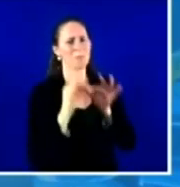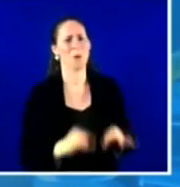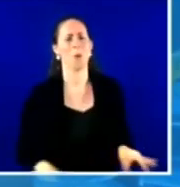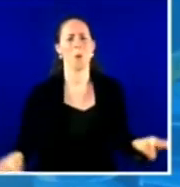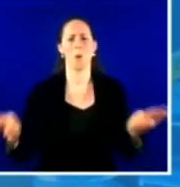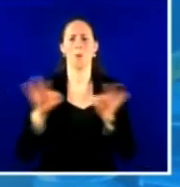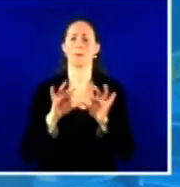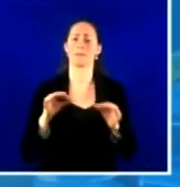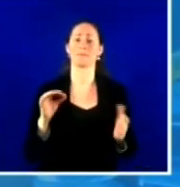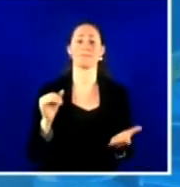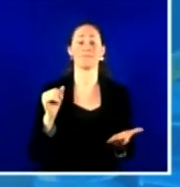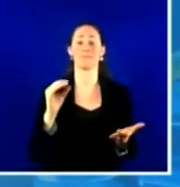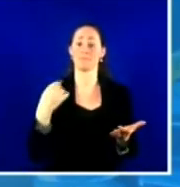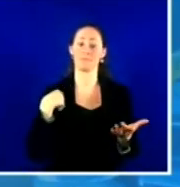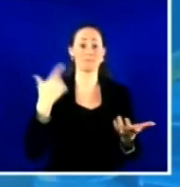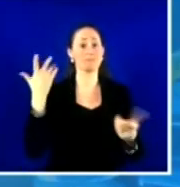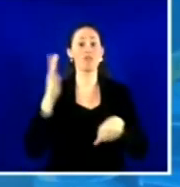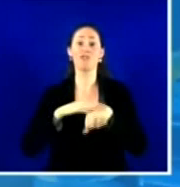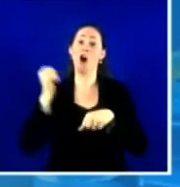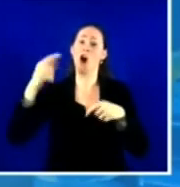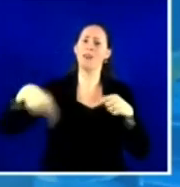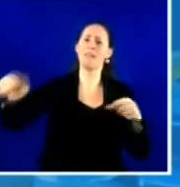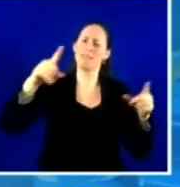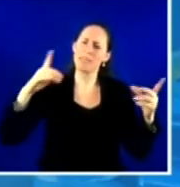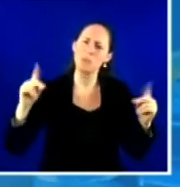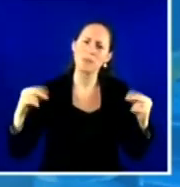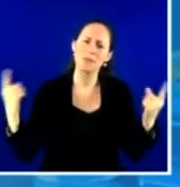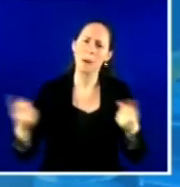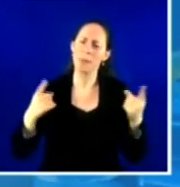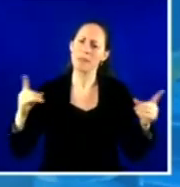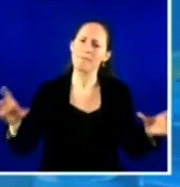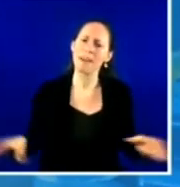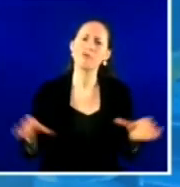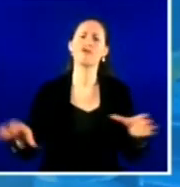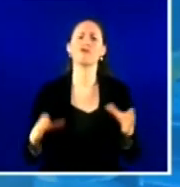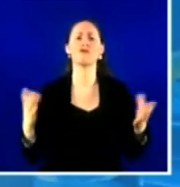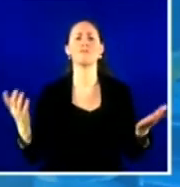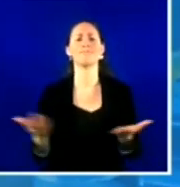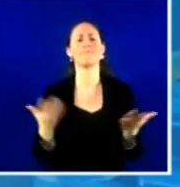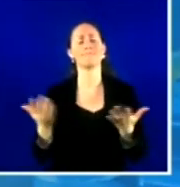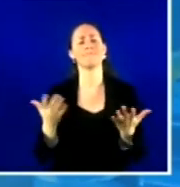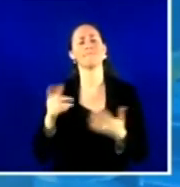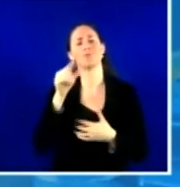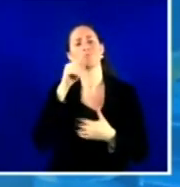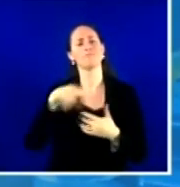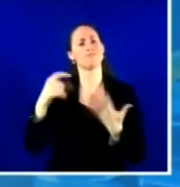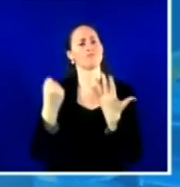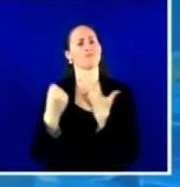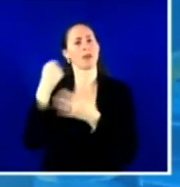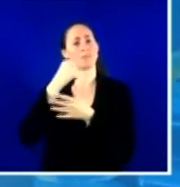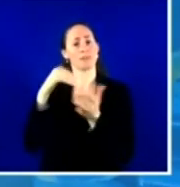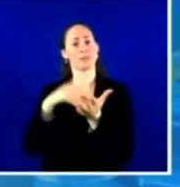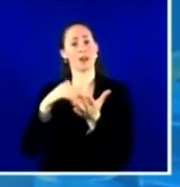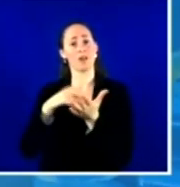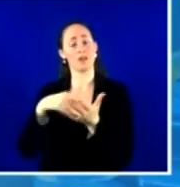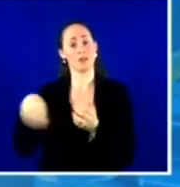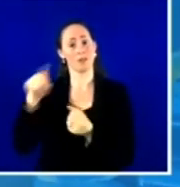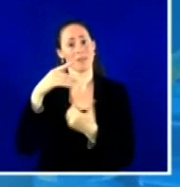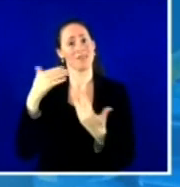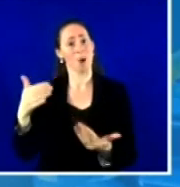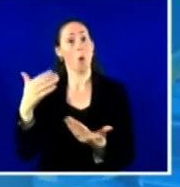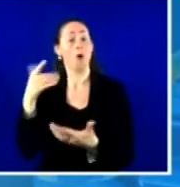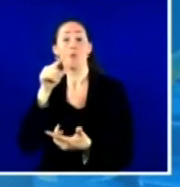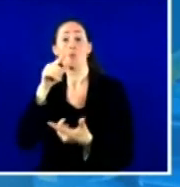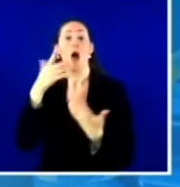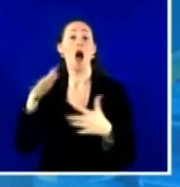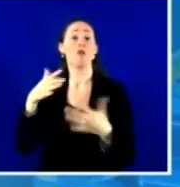you're a primary care provider who's already vaccinating in your offices, thank you, thank you, thank you. If you're not vaccinating in